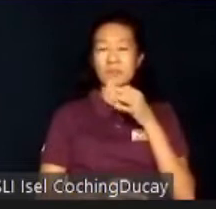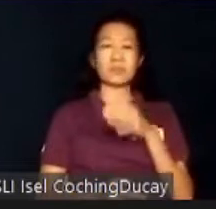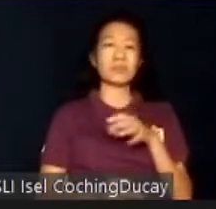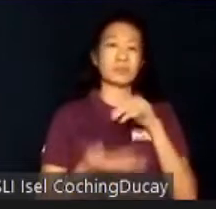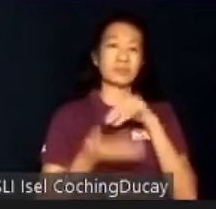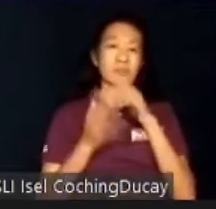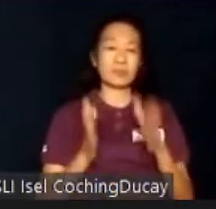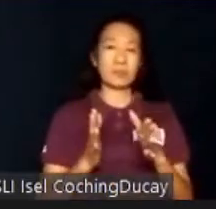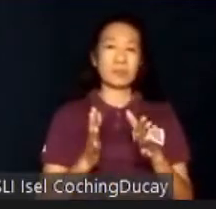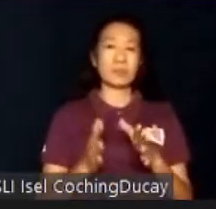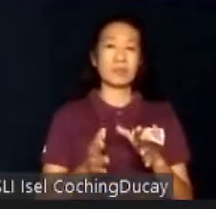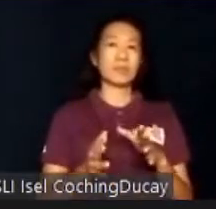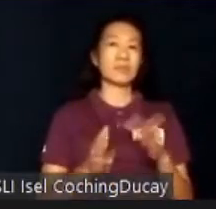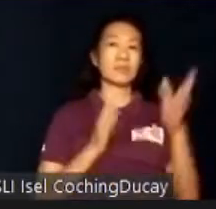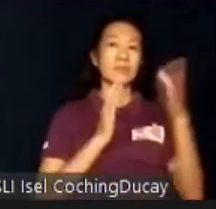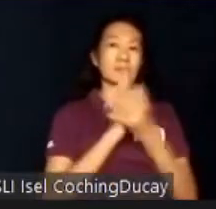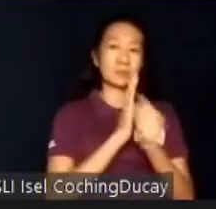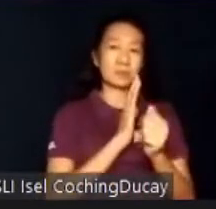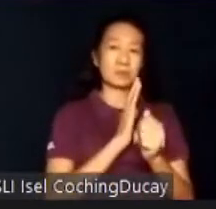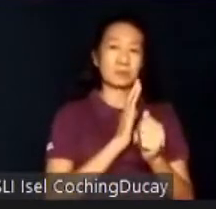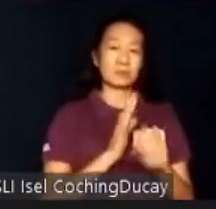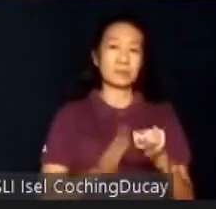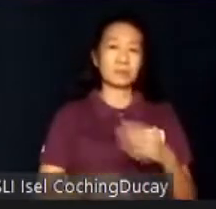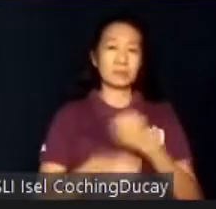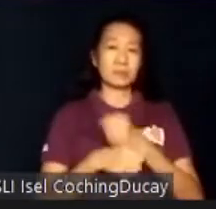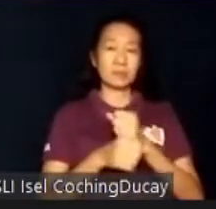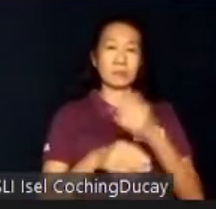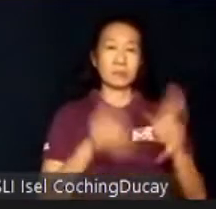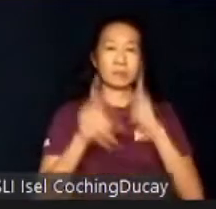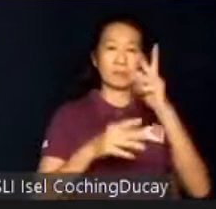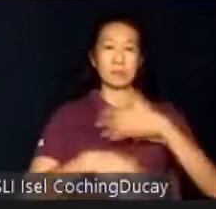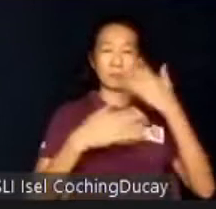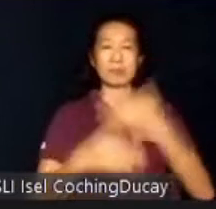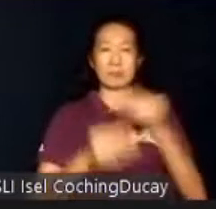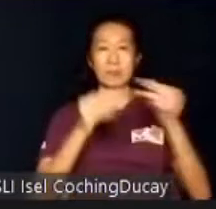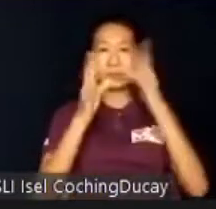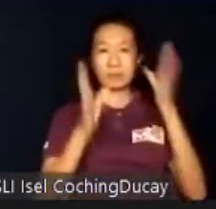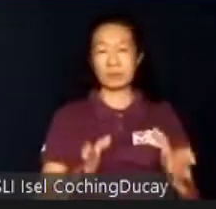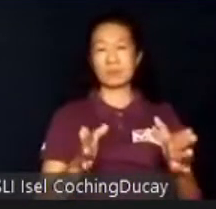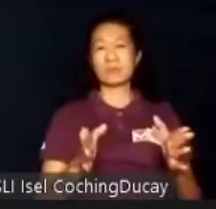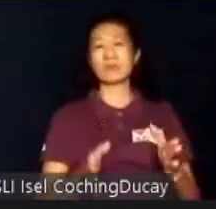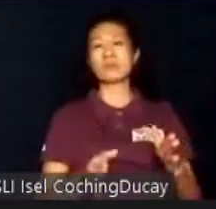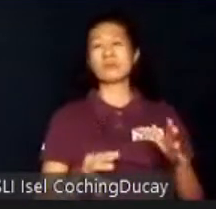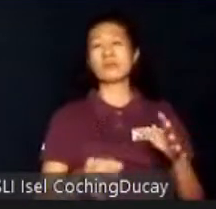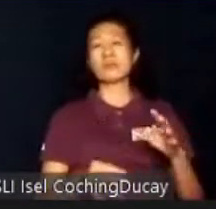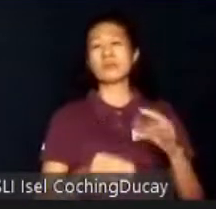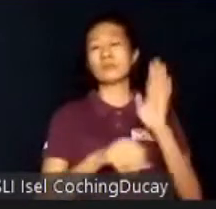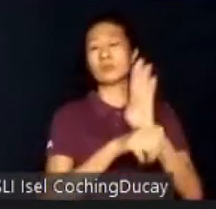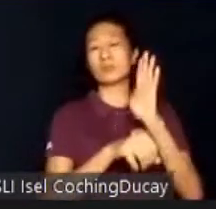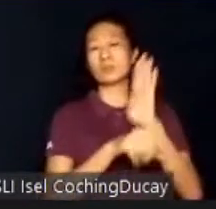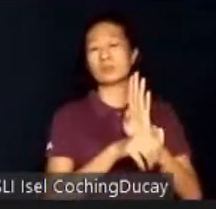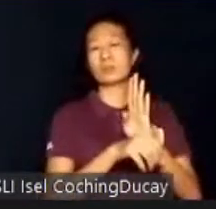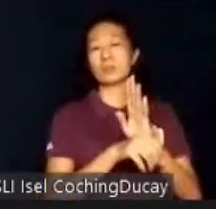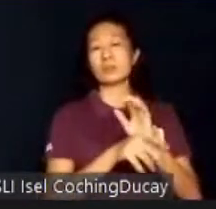delight our customers all the time. Managers of establishments where students undergo OJT